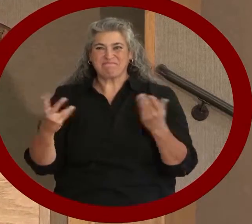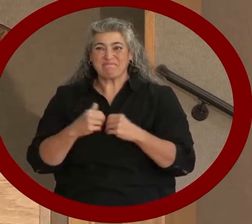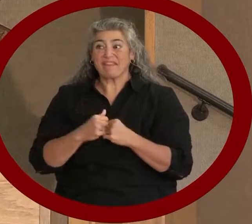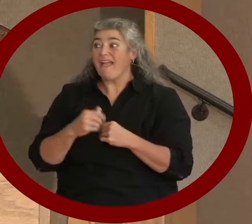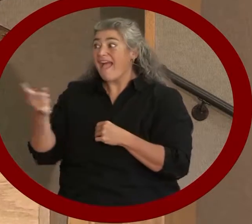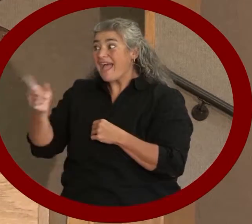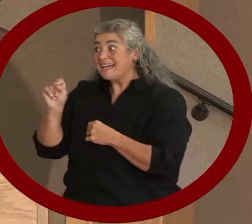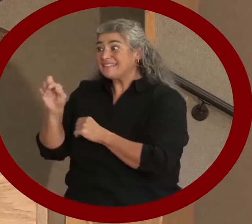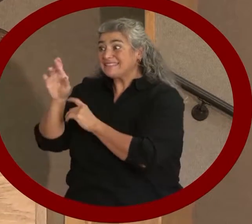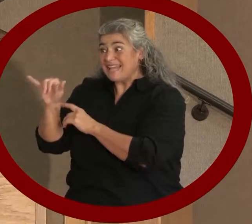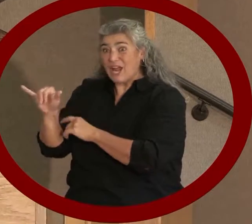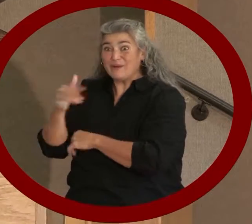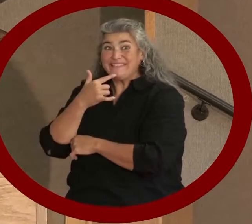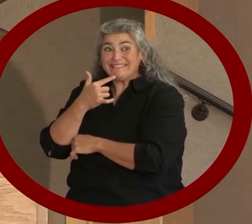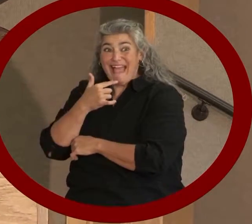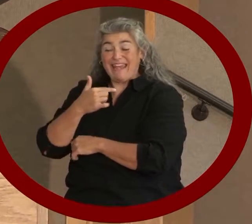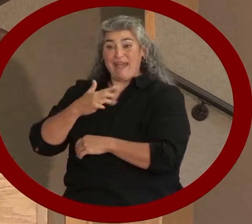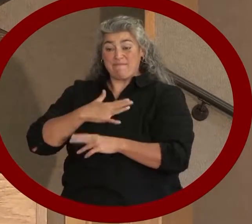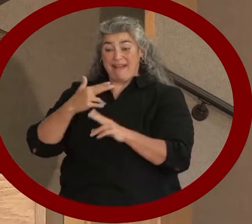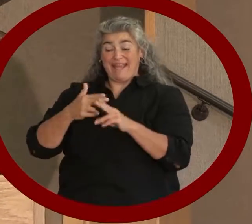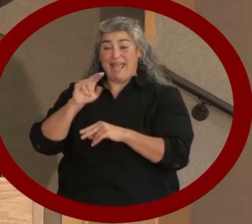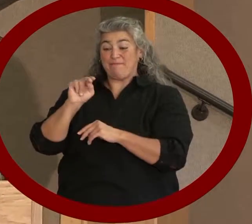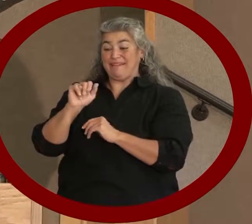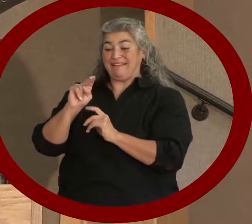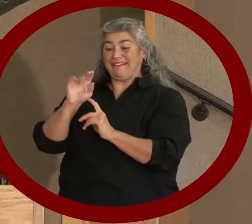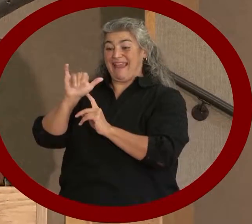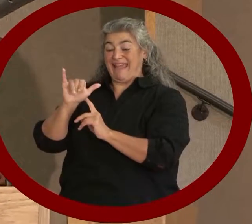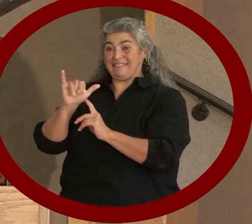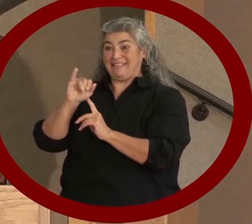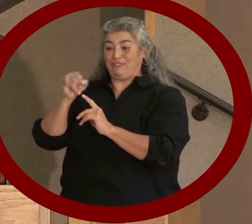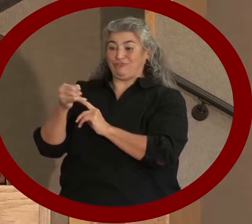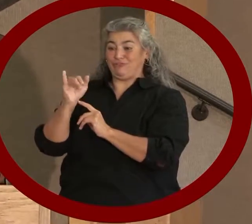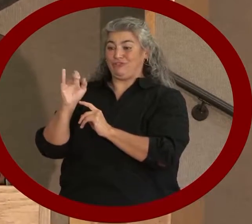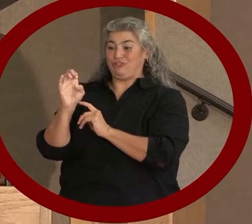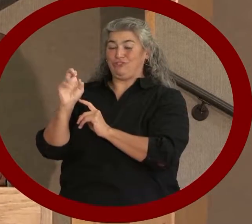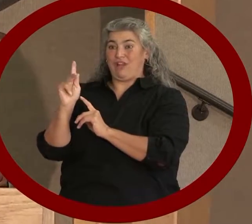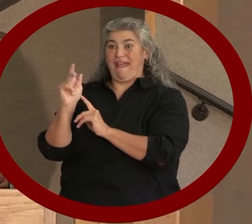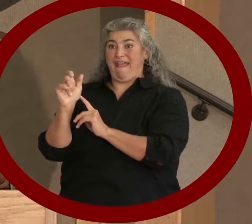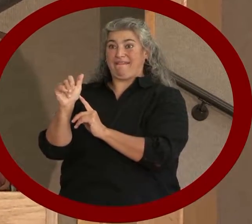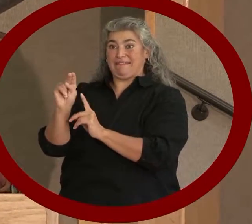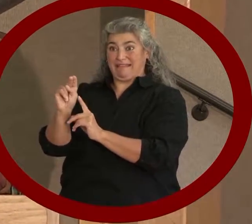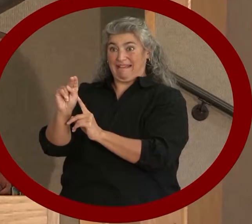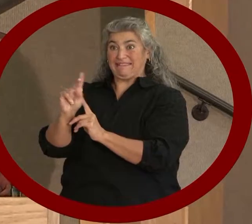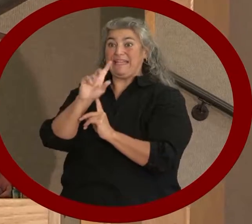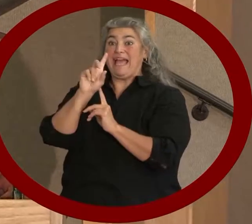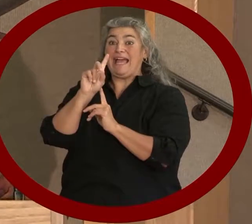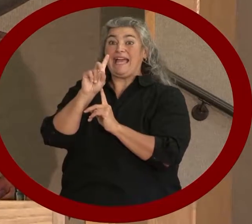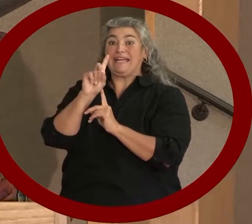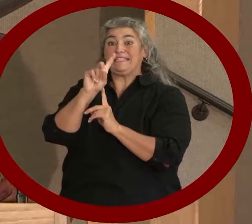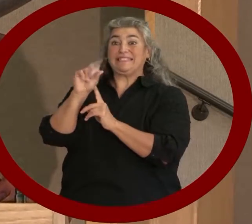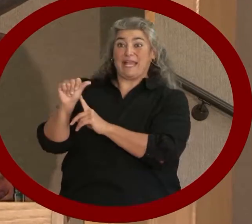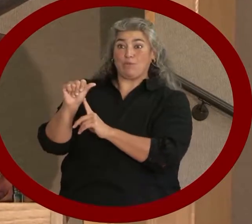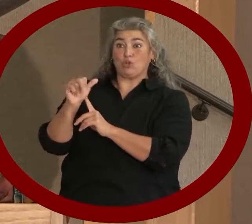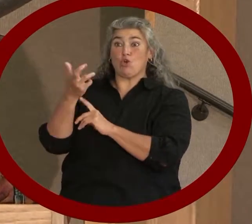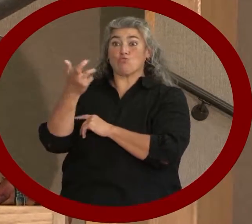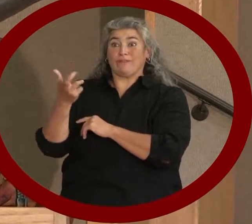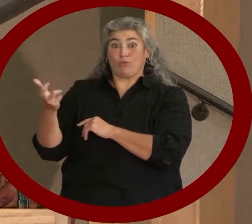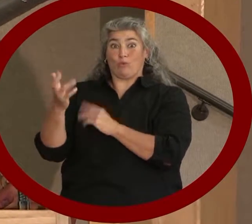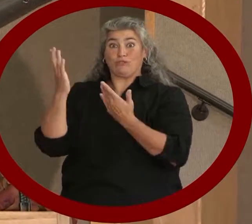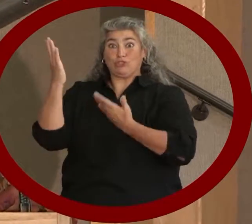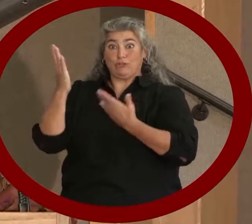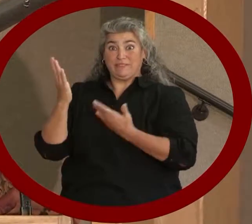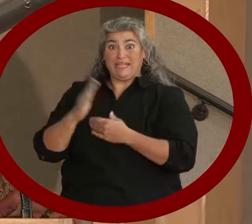of Disabled Resource Services, the Center for Independent Living here in Fort Collins, which covers Larimer and Jackson